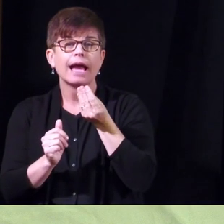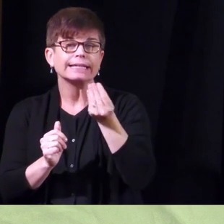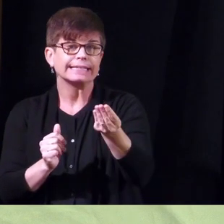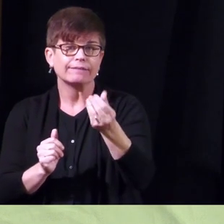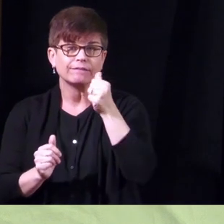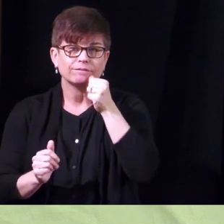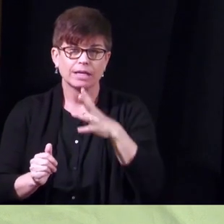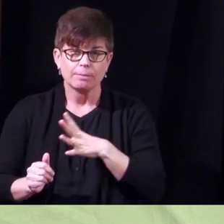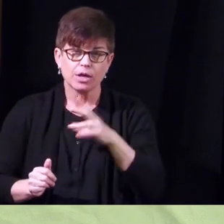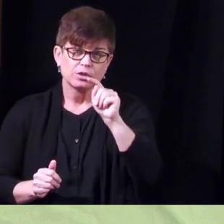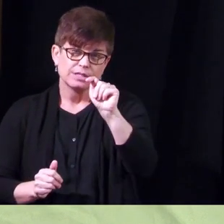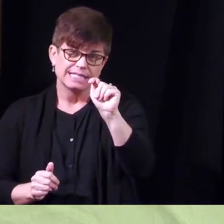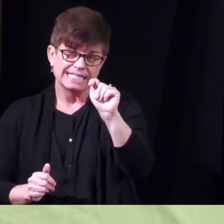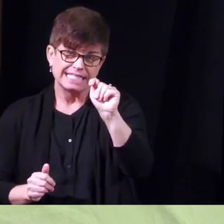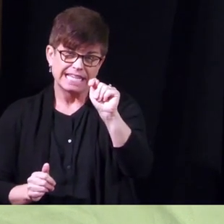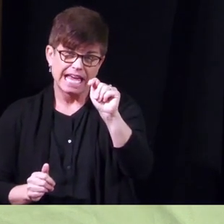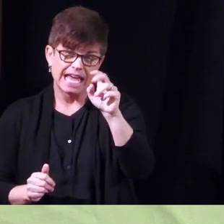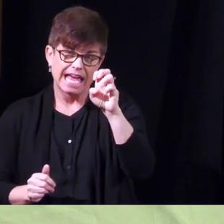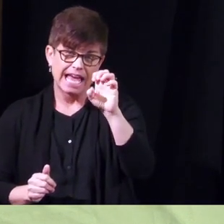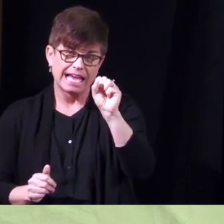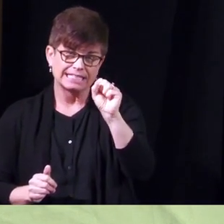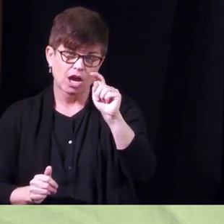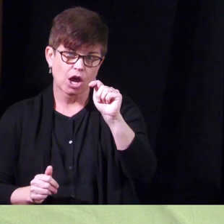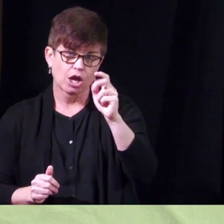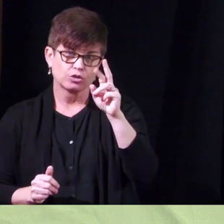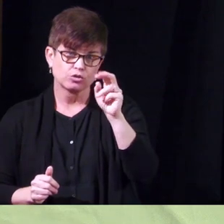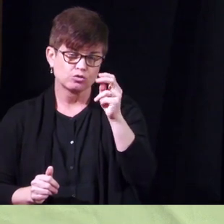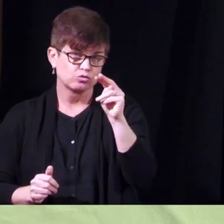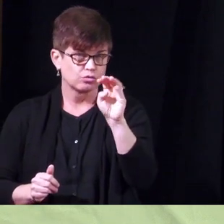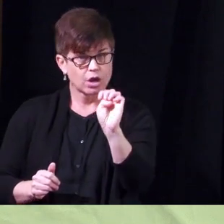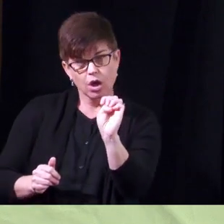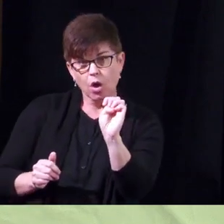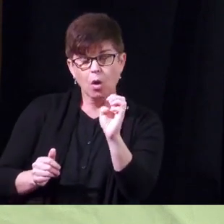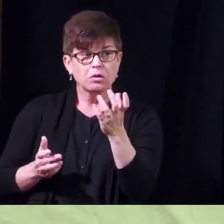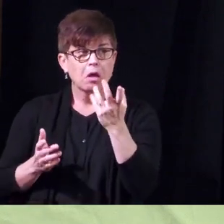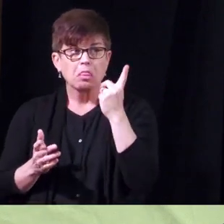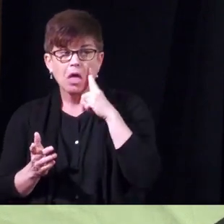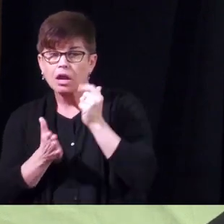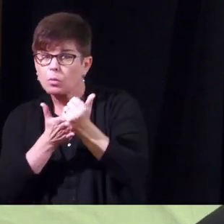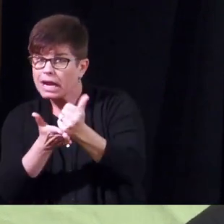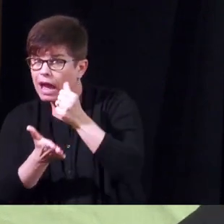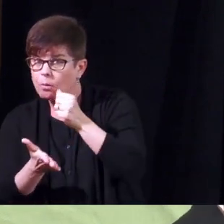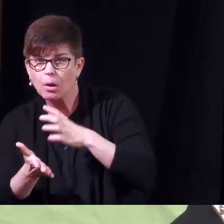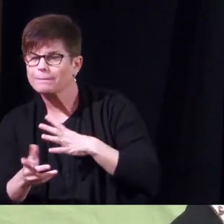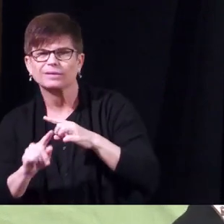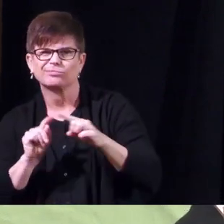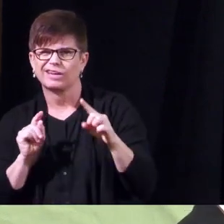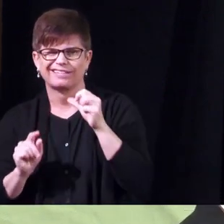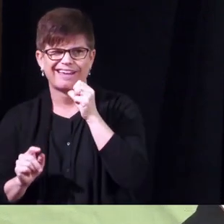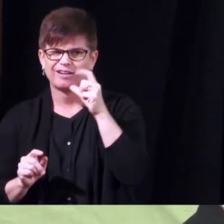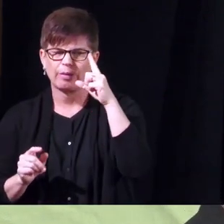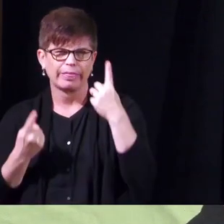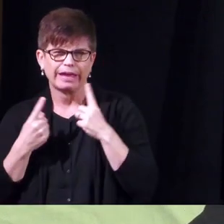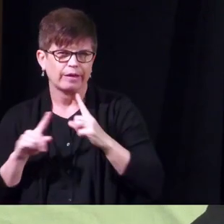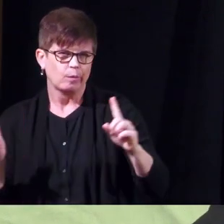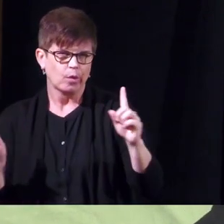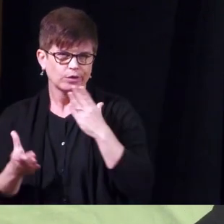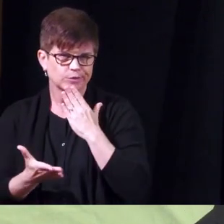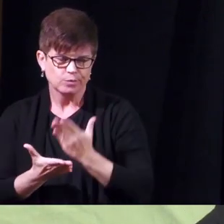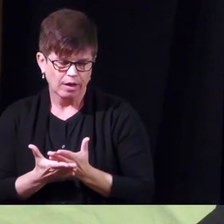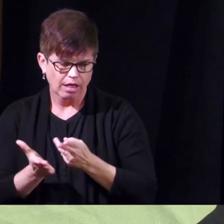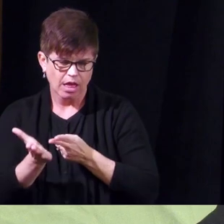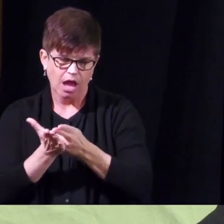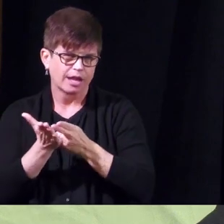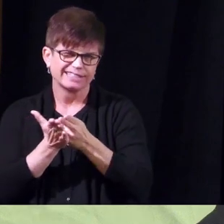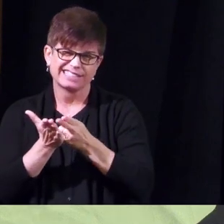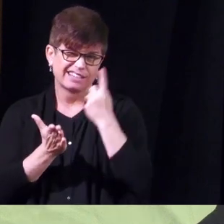since that helps men with their libido they thought it would also help women with theirs i don't think it works very well quite frankly and